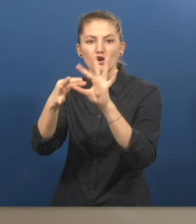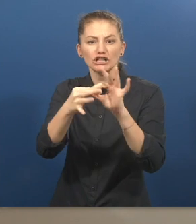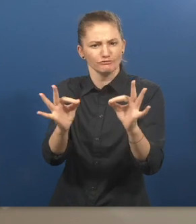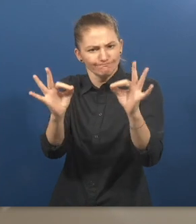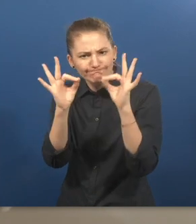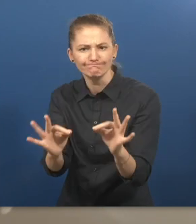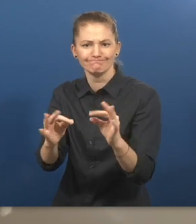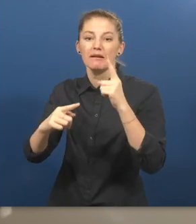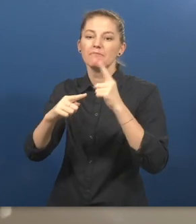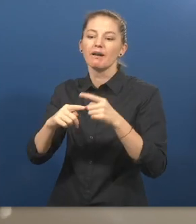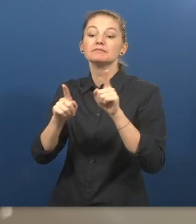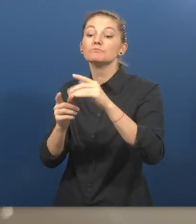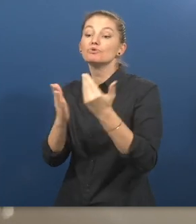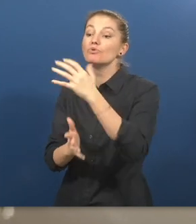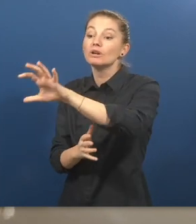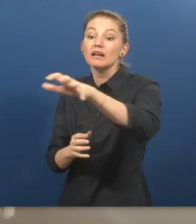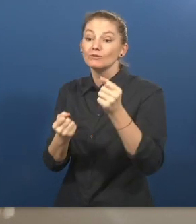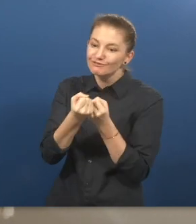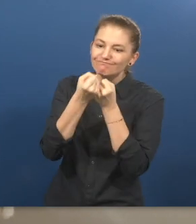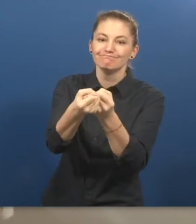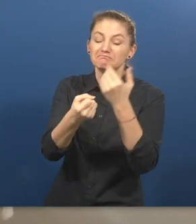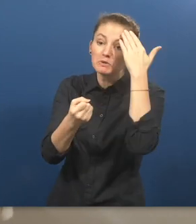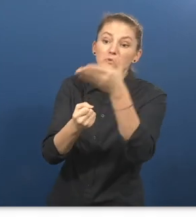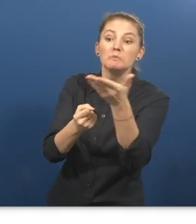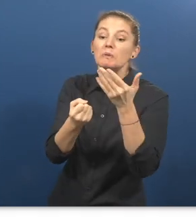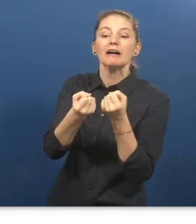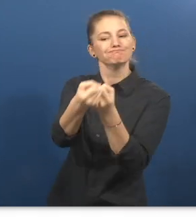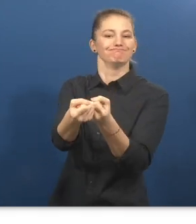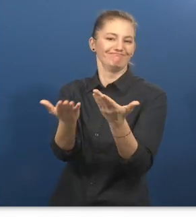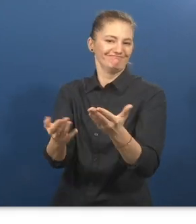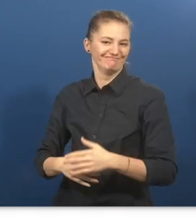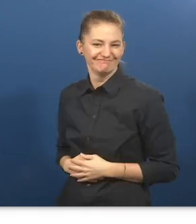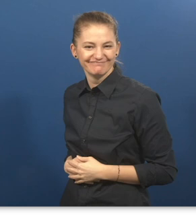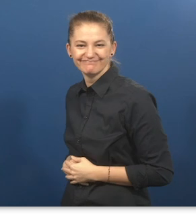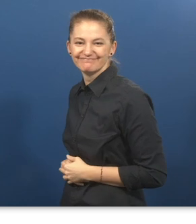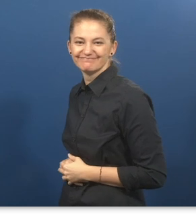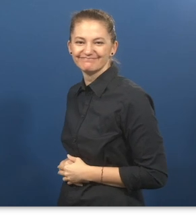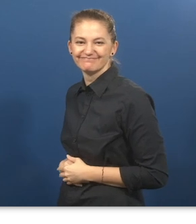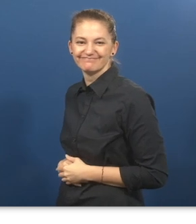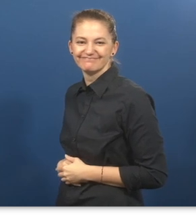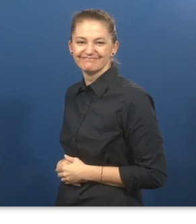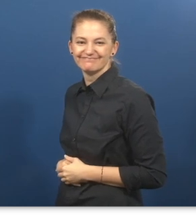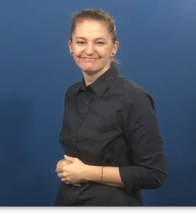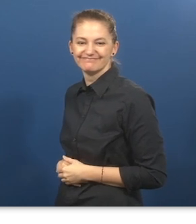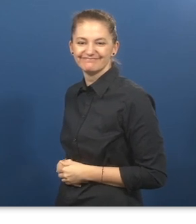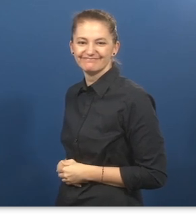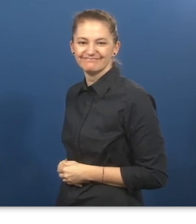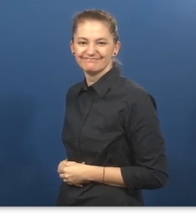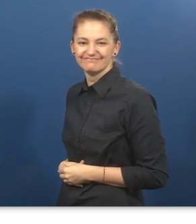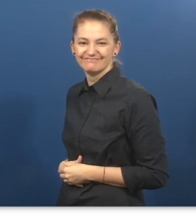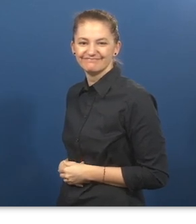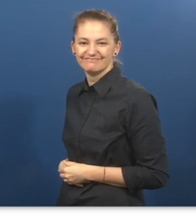support to enter these new countries that may be unfamiliar to us. Zero Project, a world without barriers.